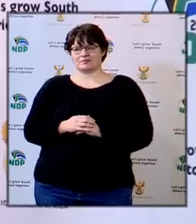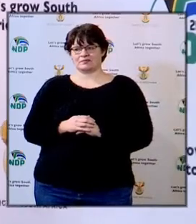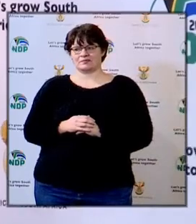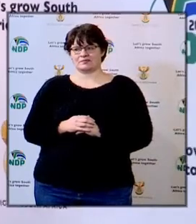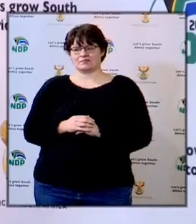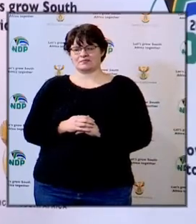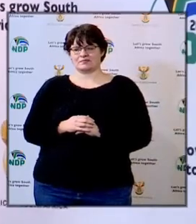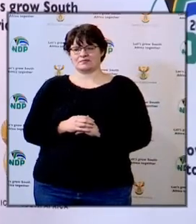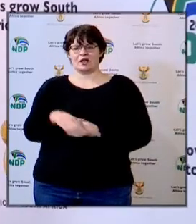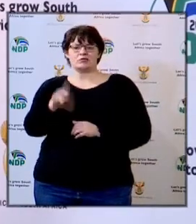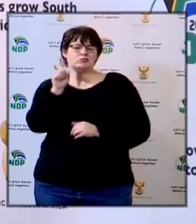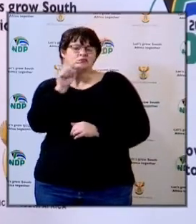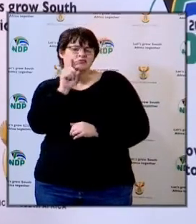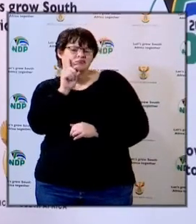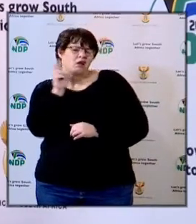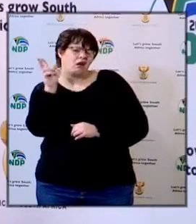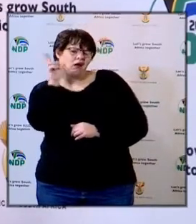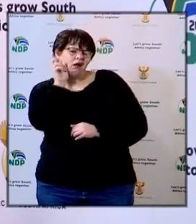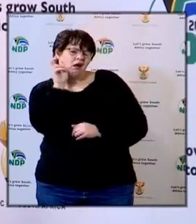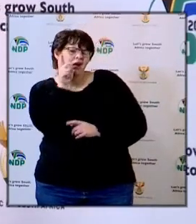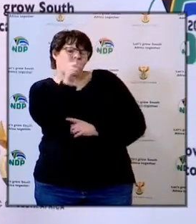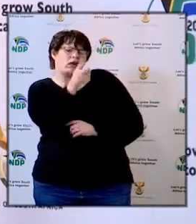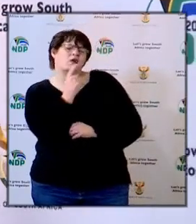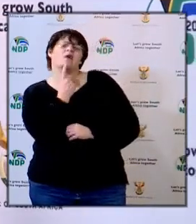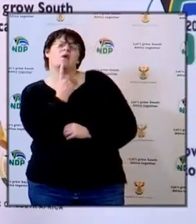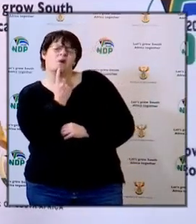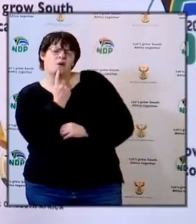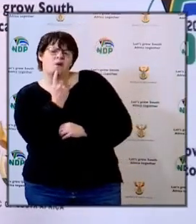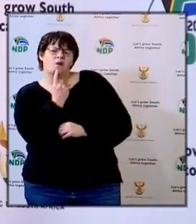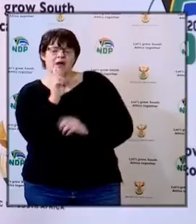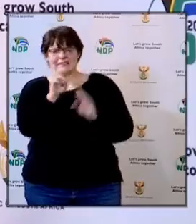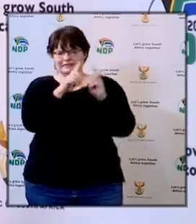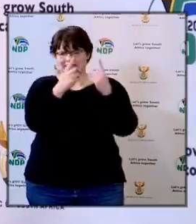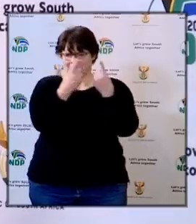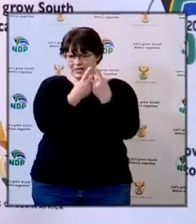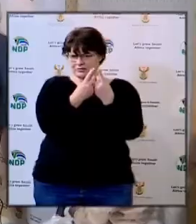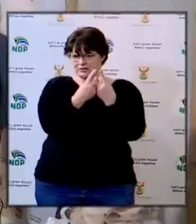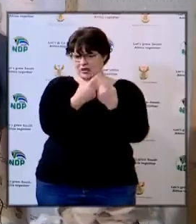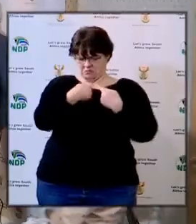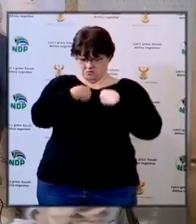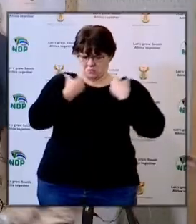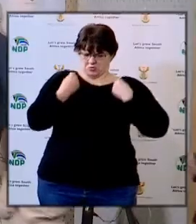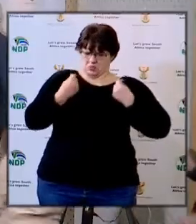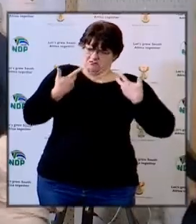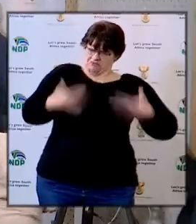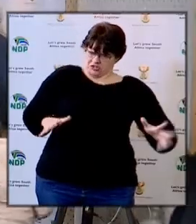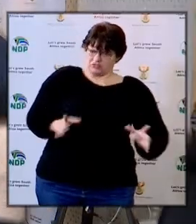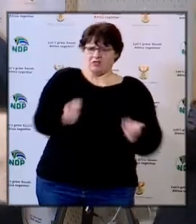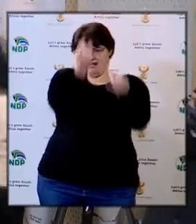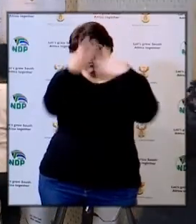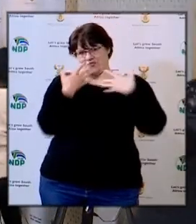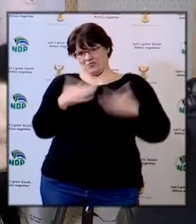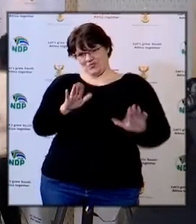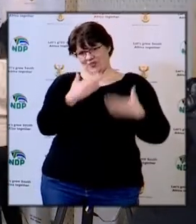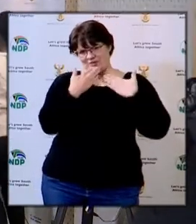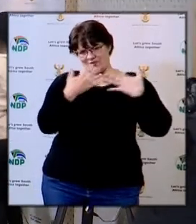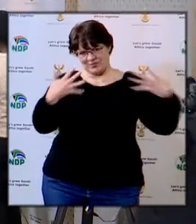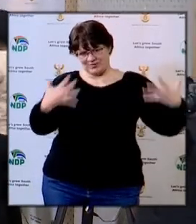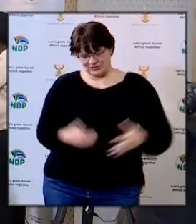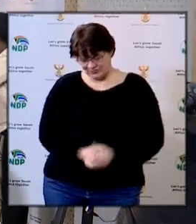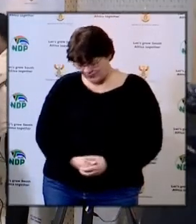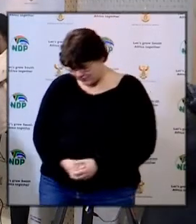And we wait to see what you have to say with the work that the Department says it has done. Thank you so much.